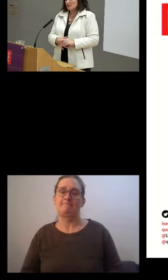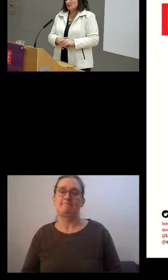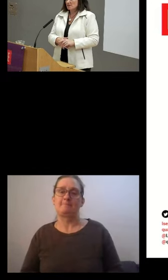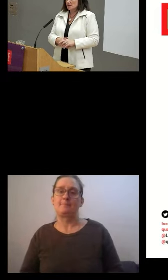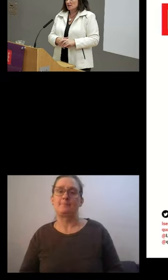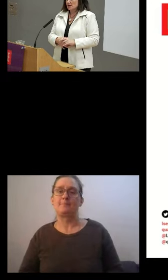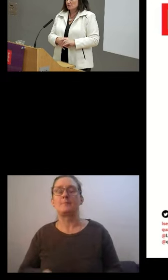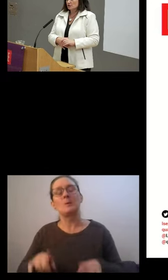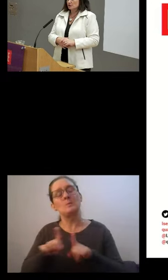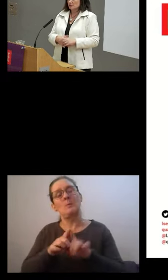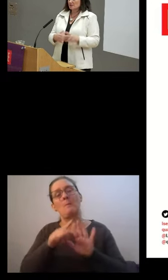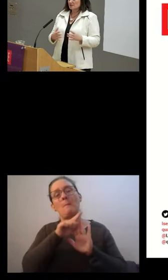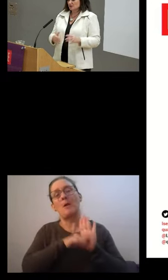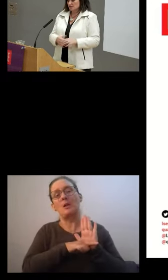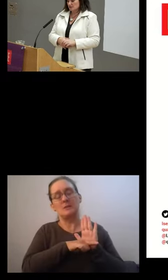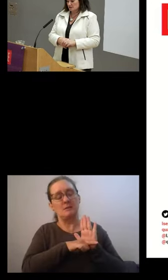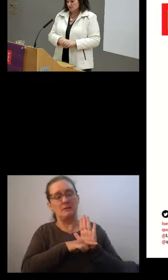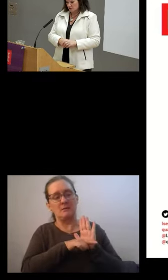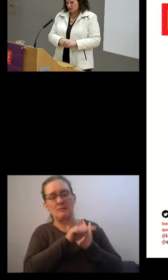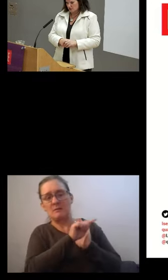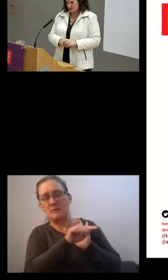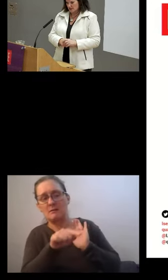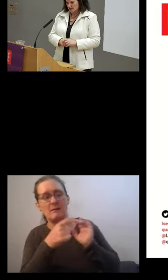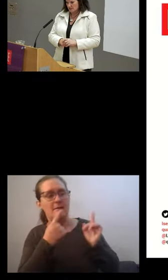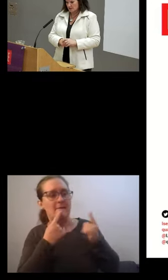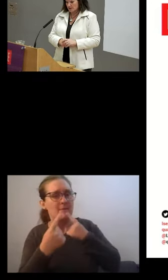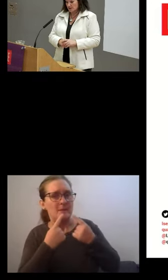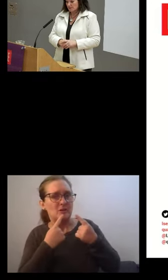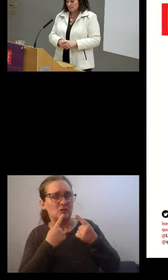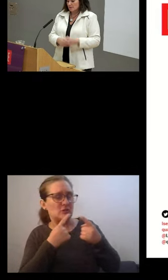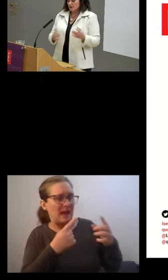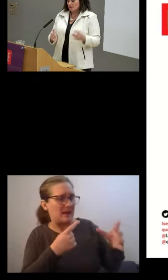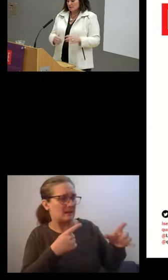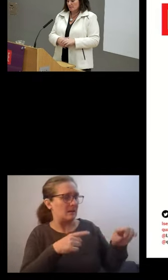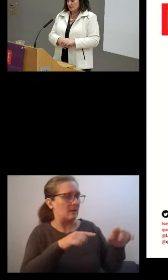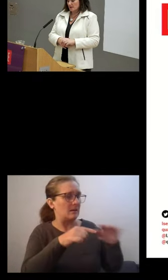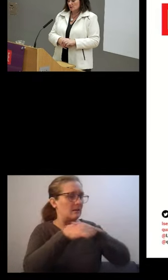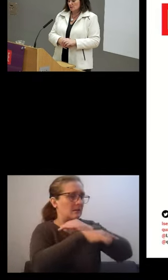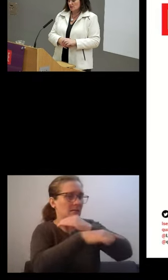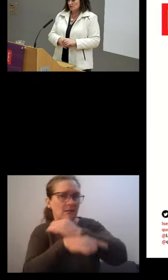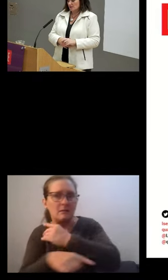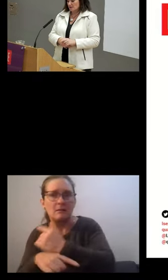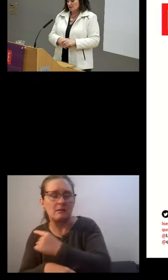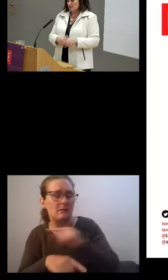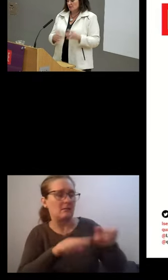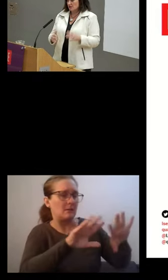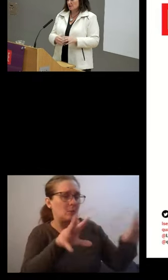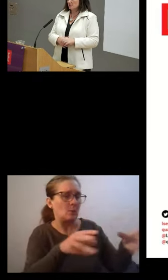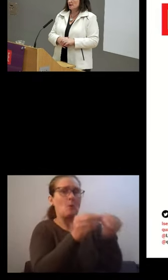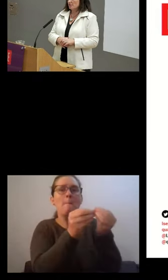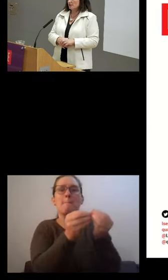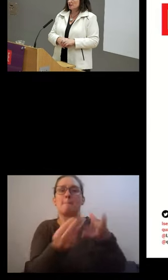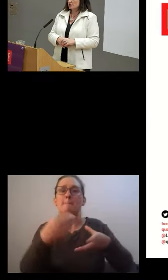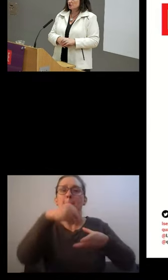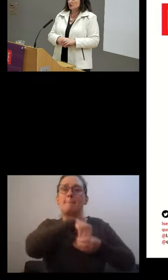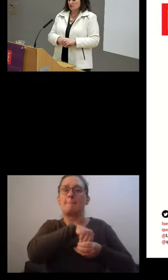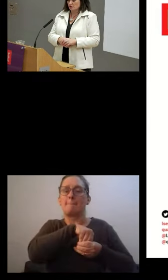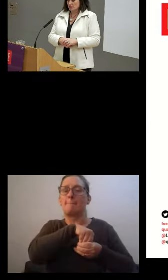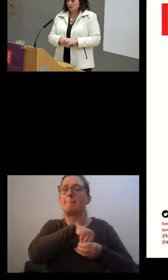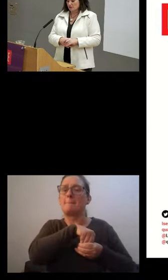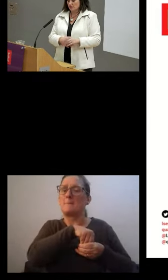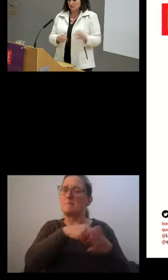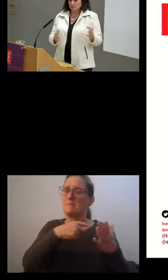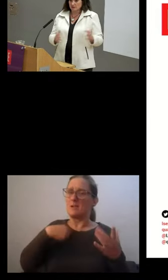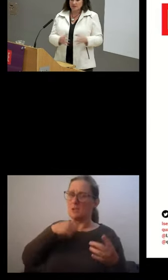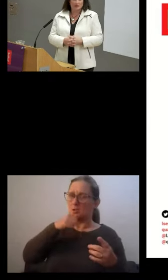making, whether they take account of these cluster disadvantages in the labour market, as well as looking at how it relates to